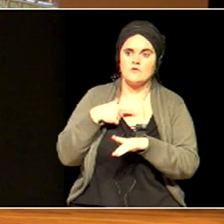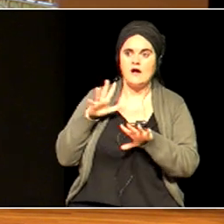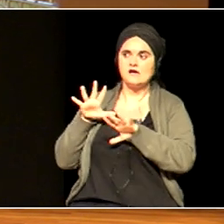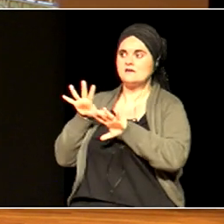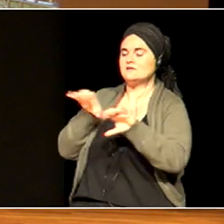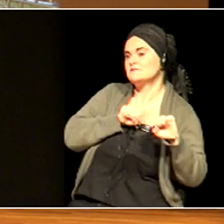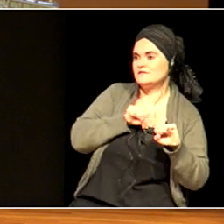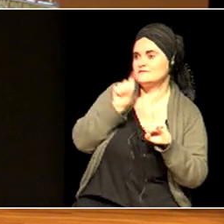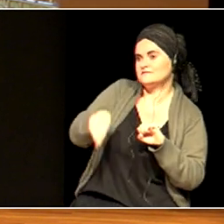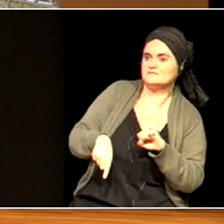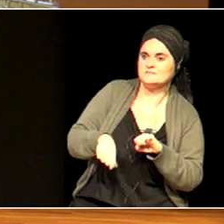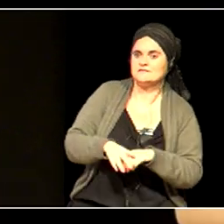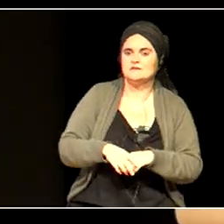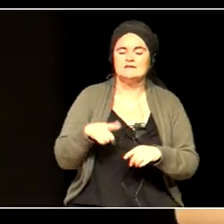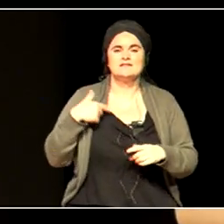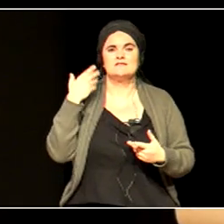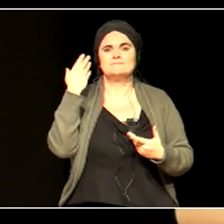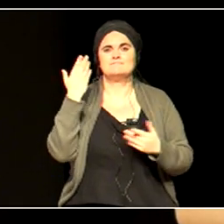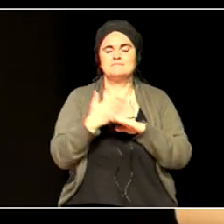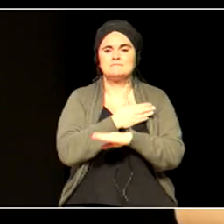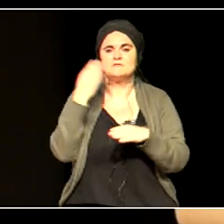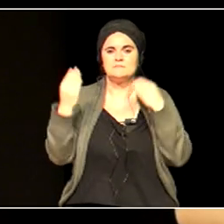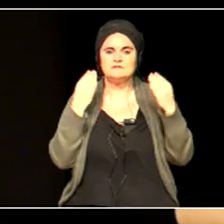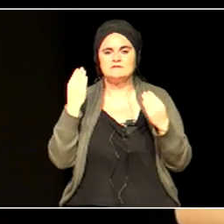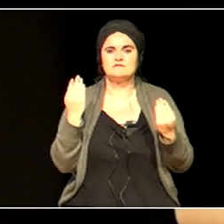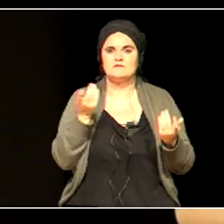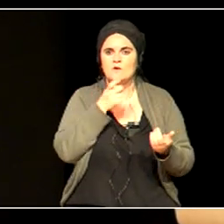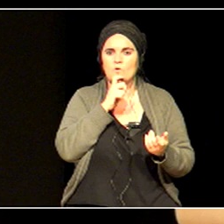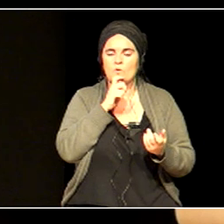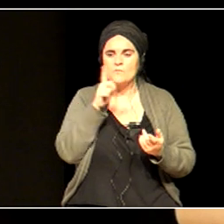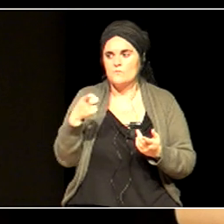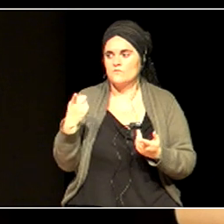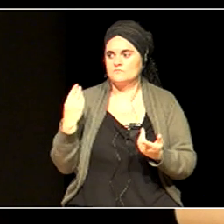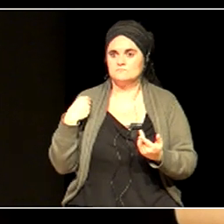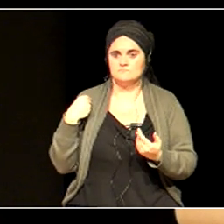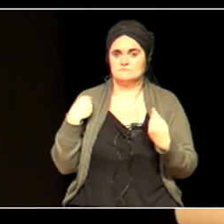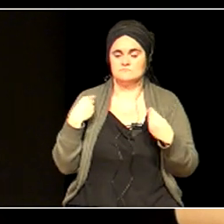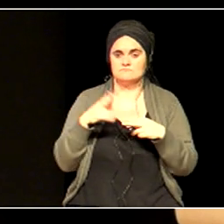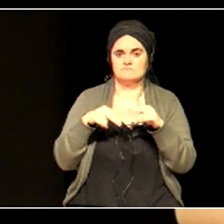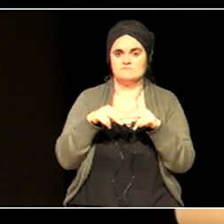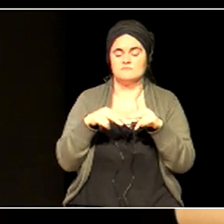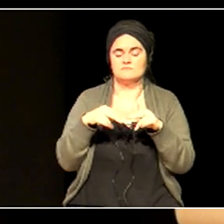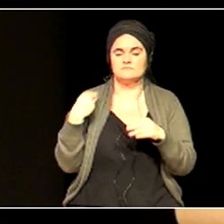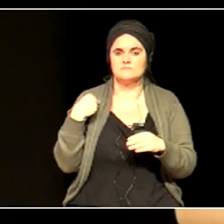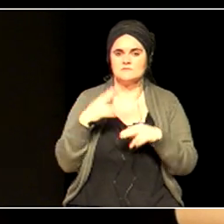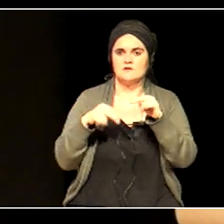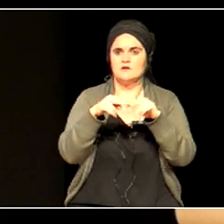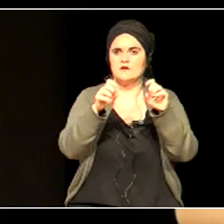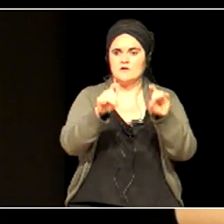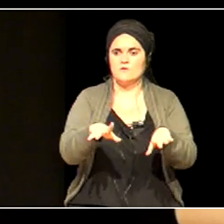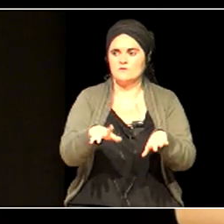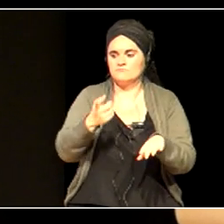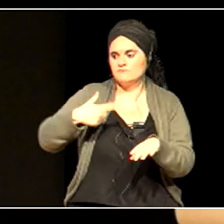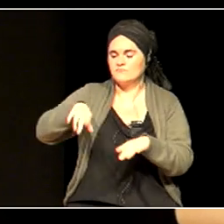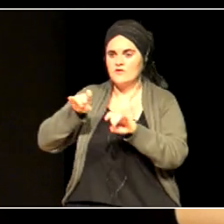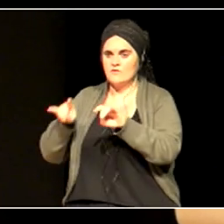Louise Bourgeois as us, as education in the Basque